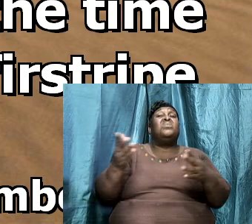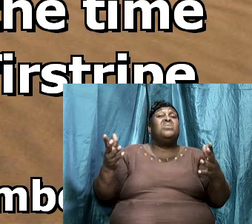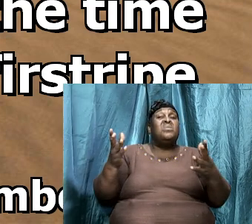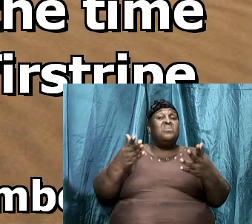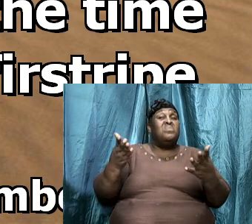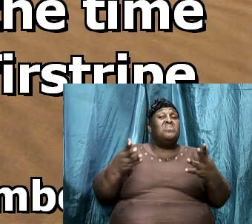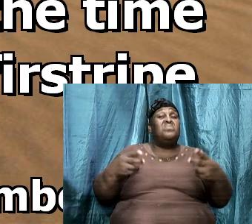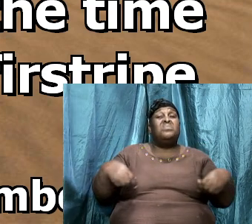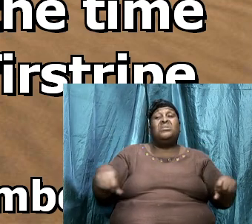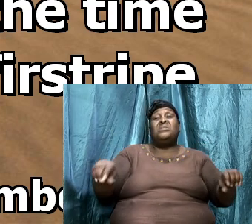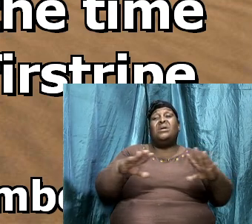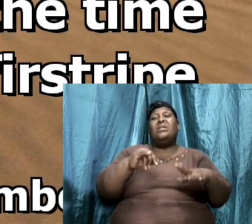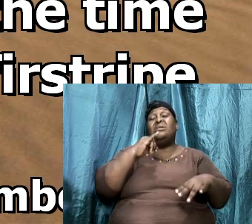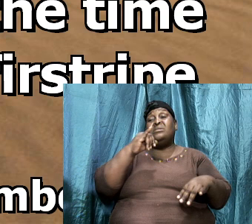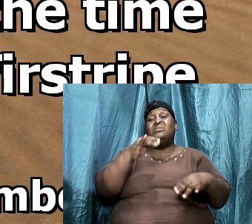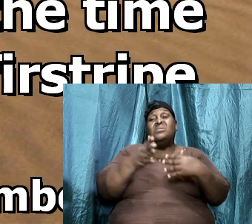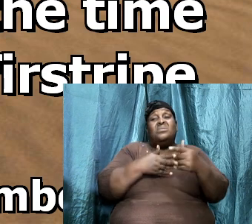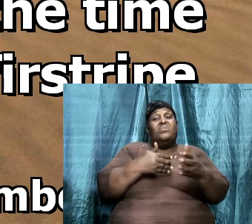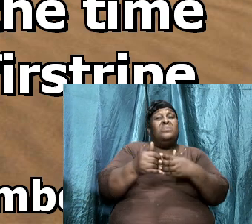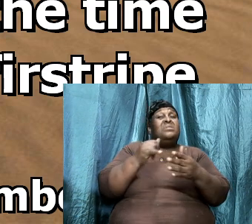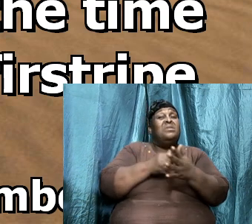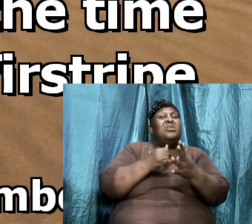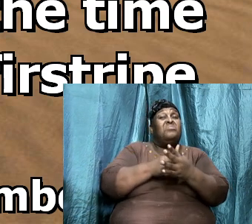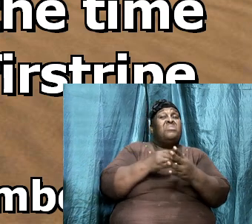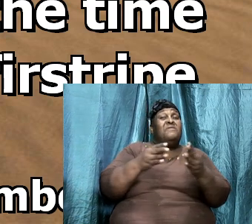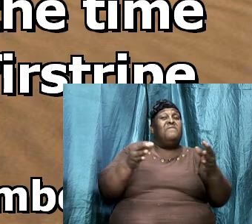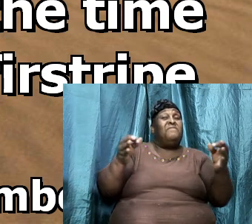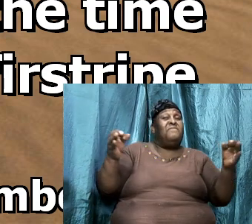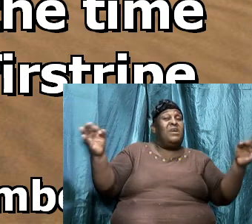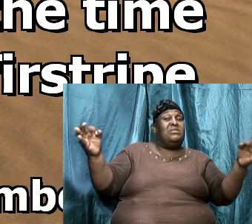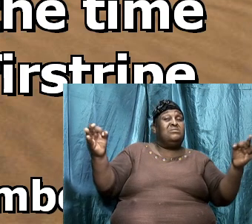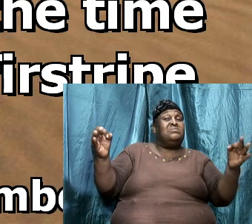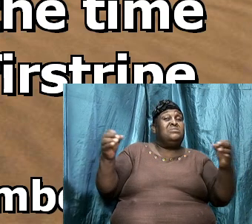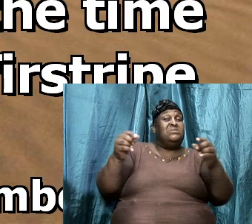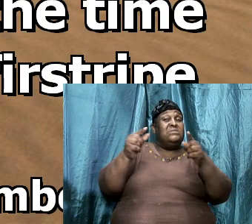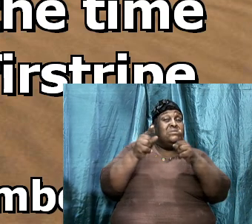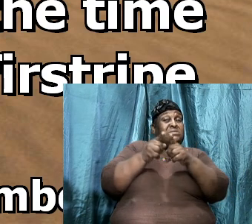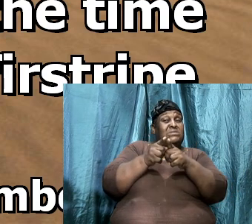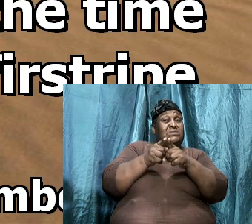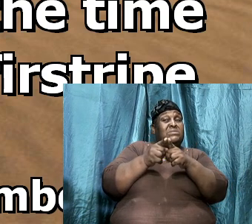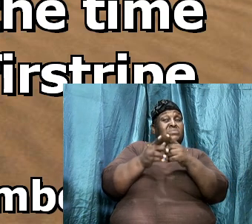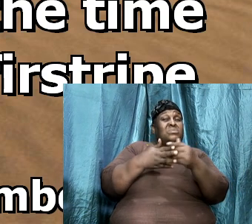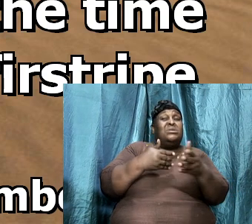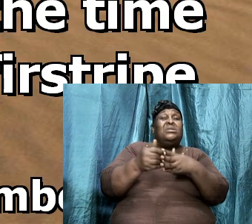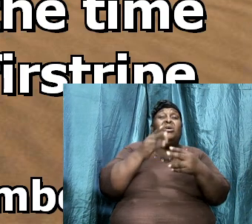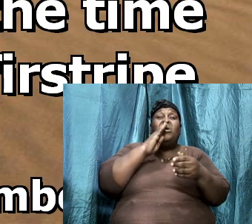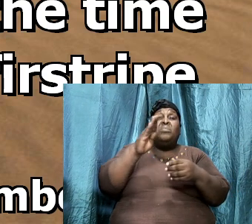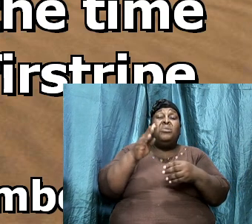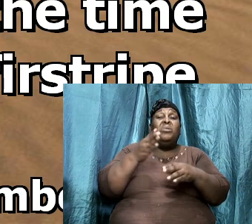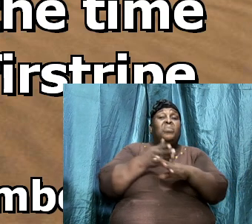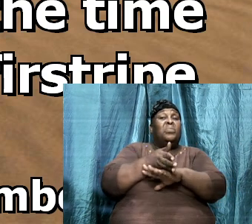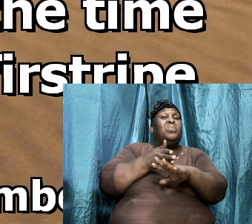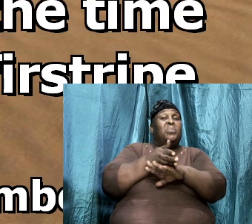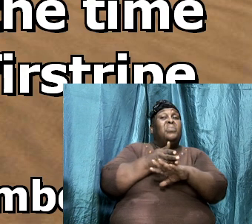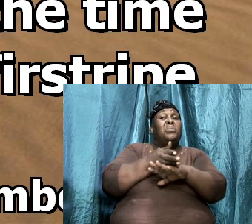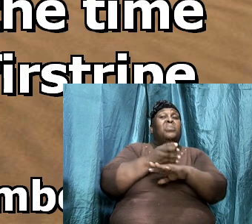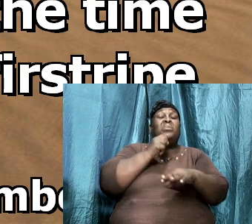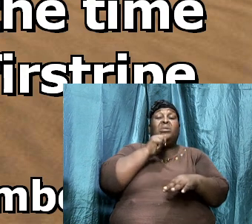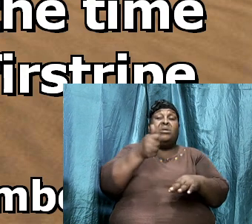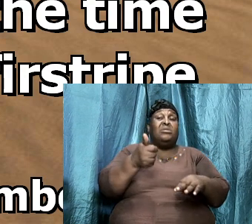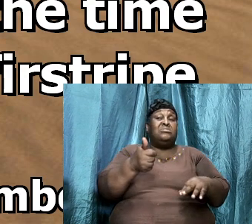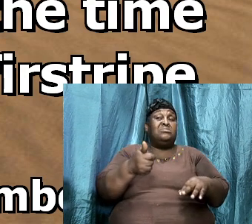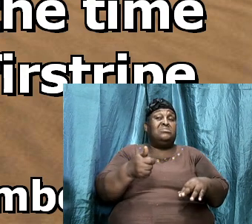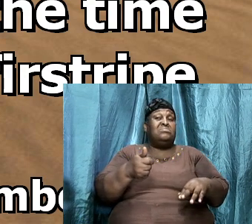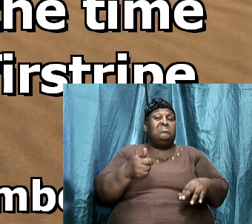land is, whether it be fat or lean, whether it be wood-dearing or not,